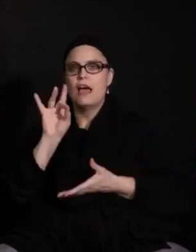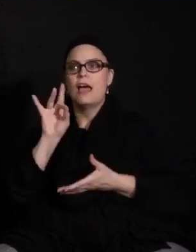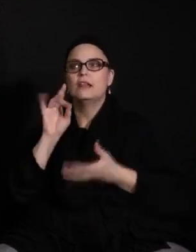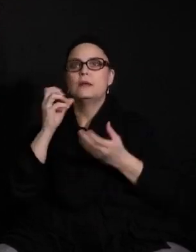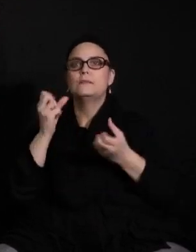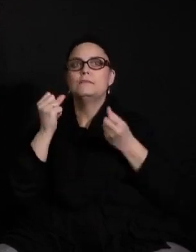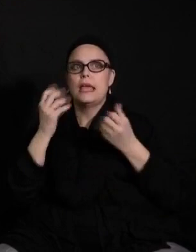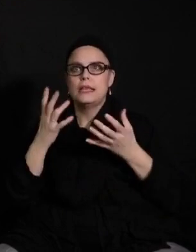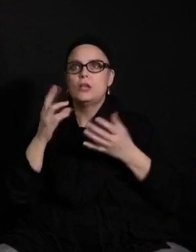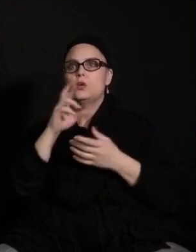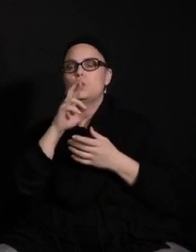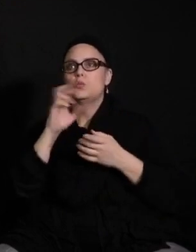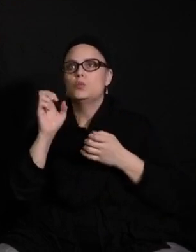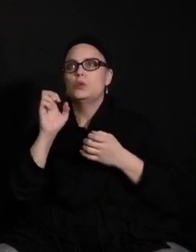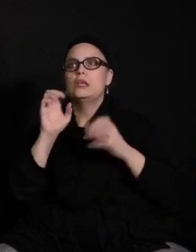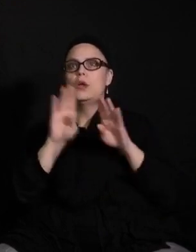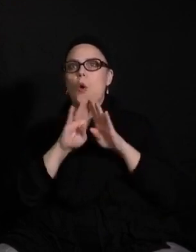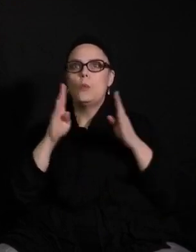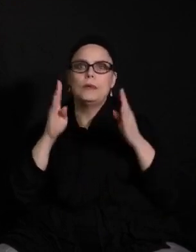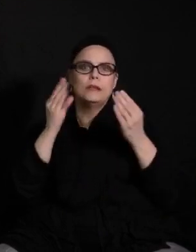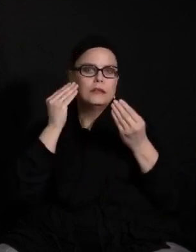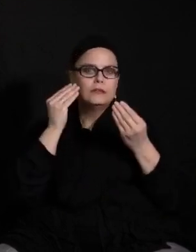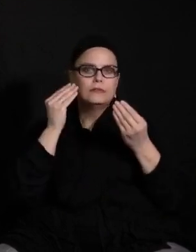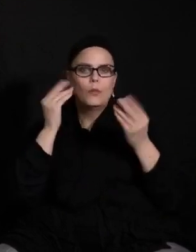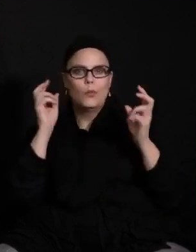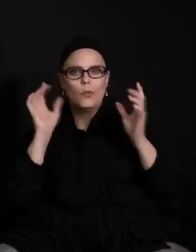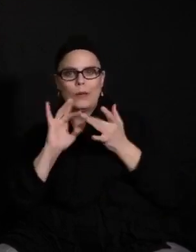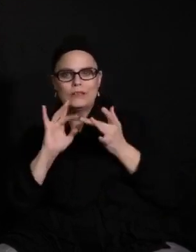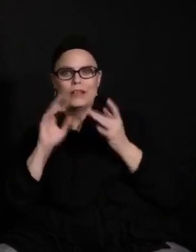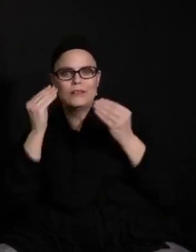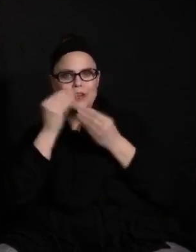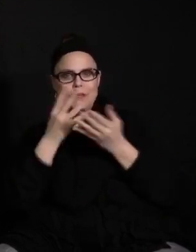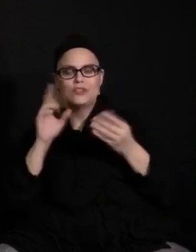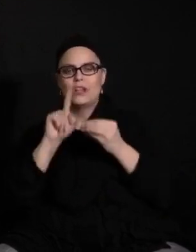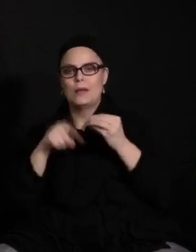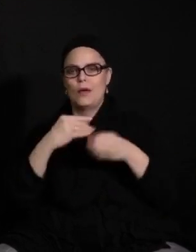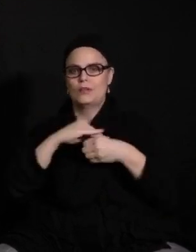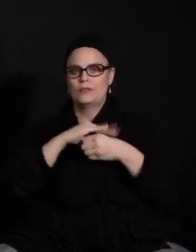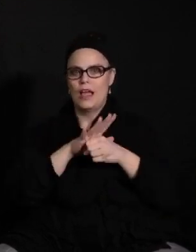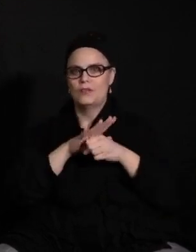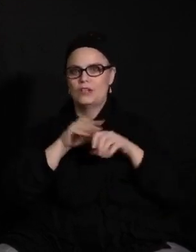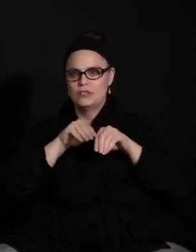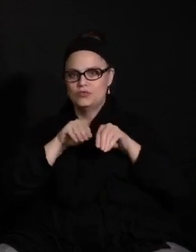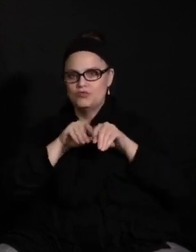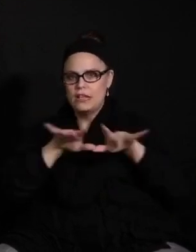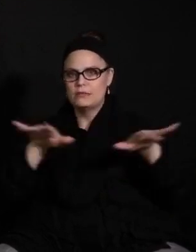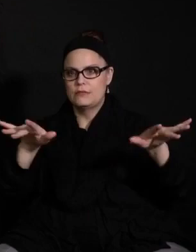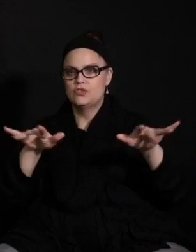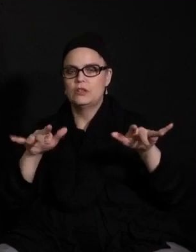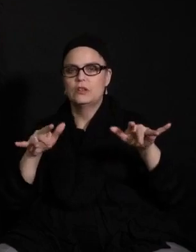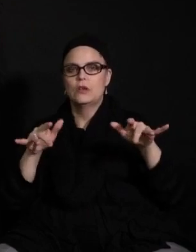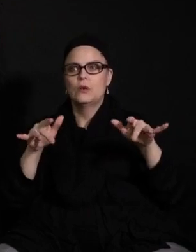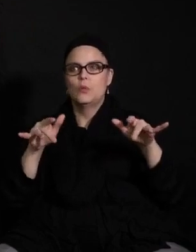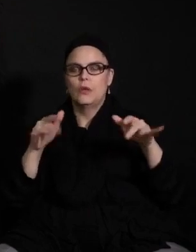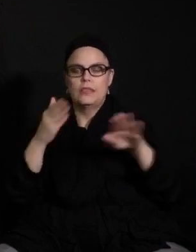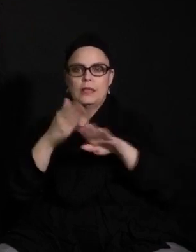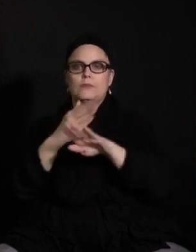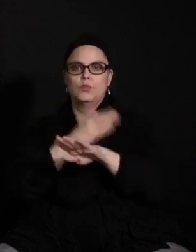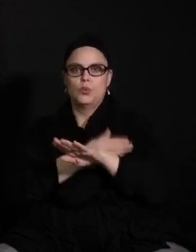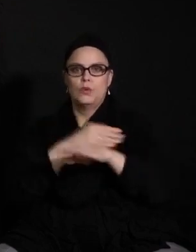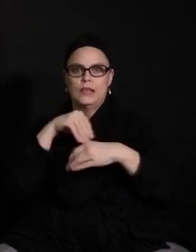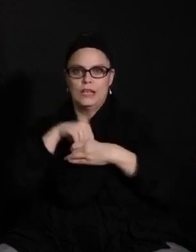website about how the facilities team is trying to reduce the risk of coronavirus transmission through. our improved indoor air quality.